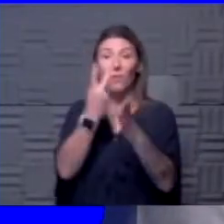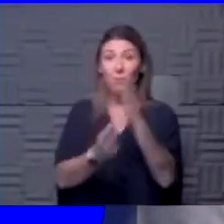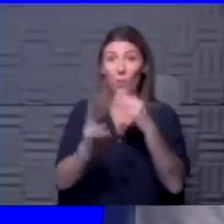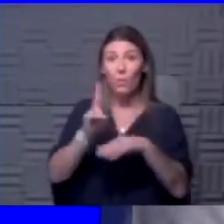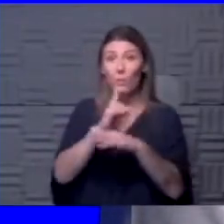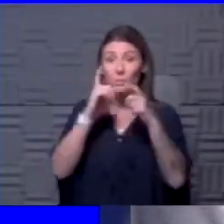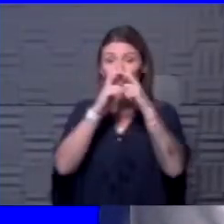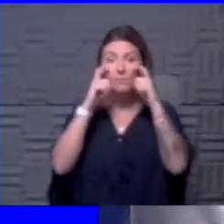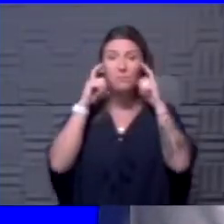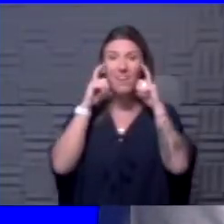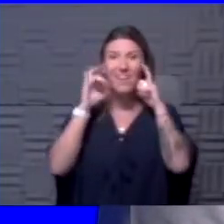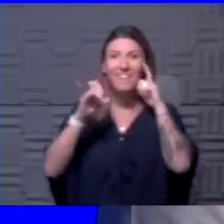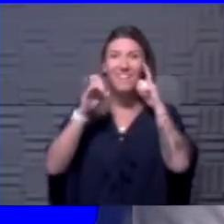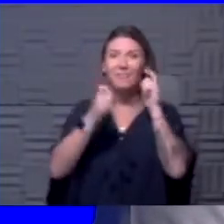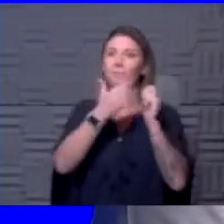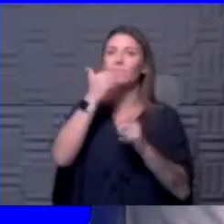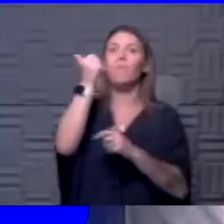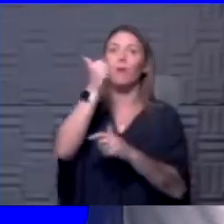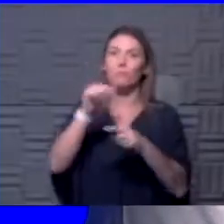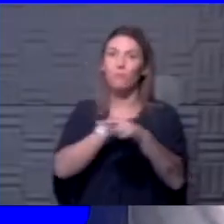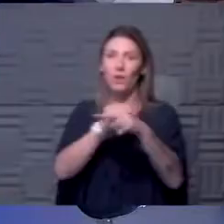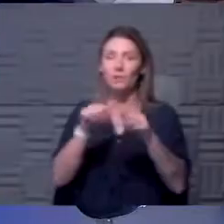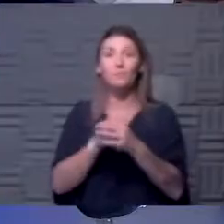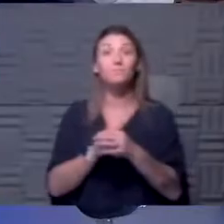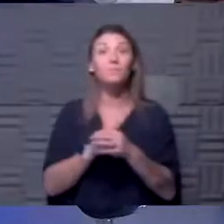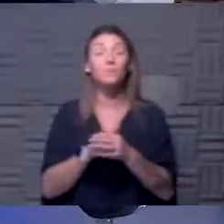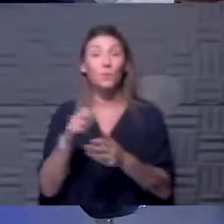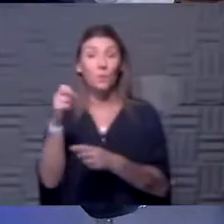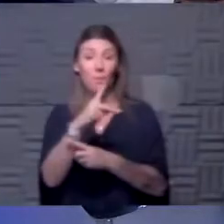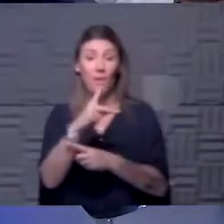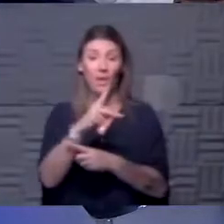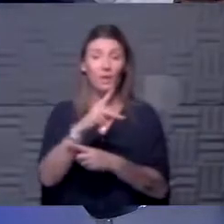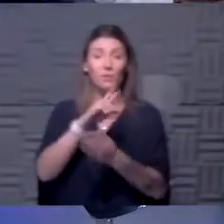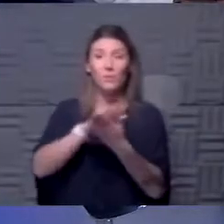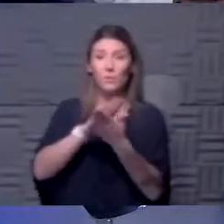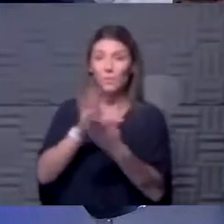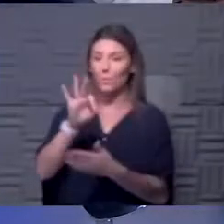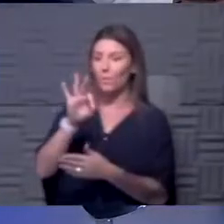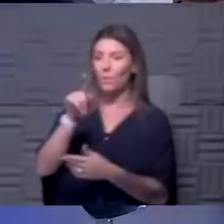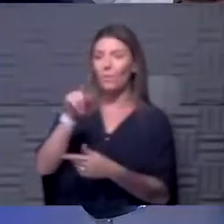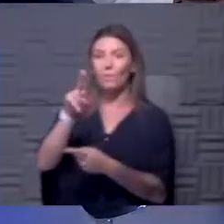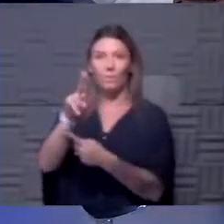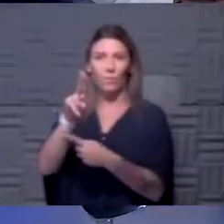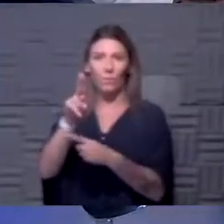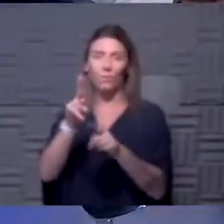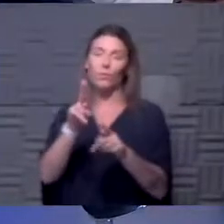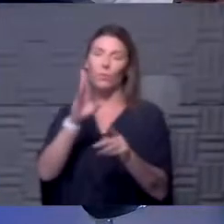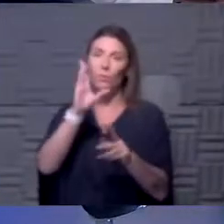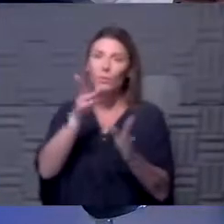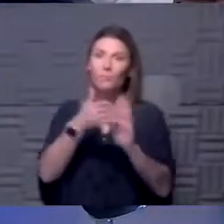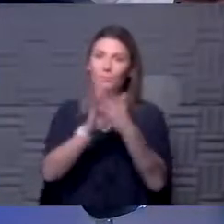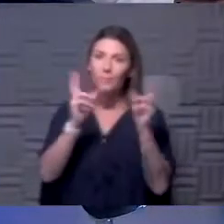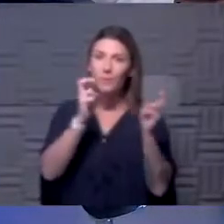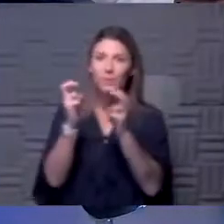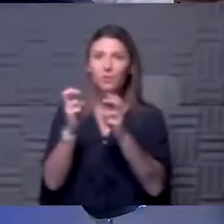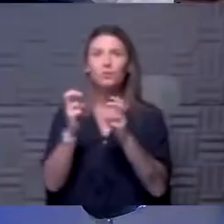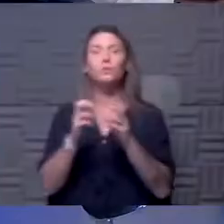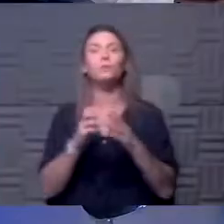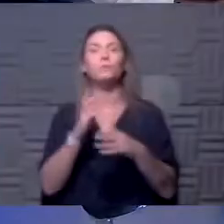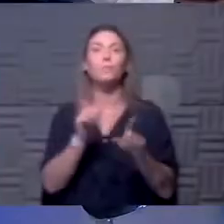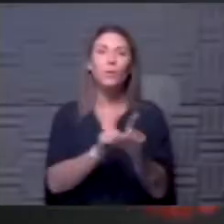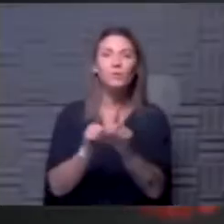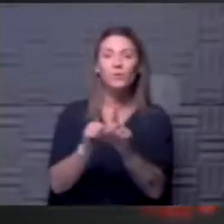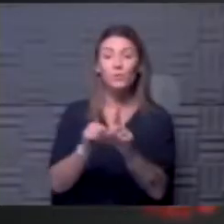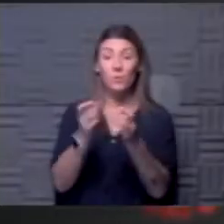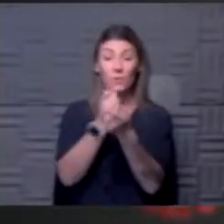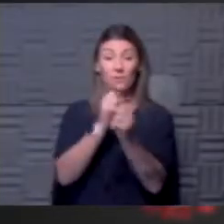mask, that's going to be the optimal practice. Okay. So as we head back to school, the flu is an issue as it is always this time of year. So the next